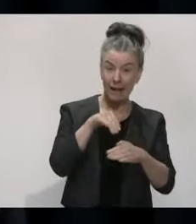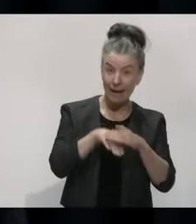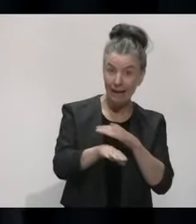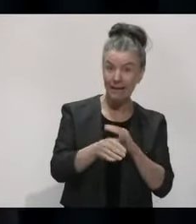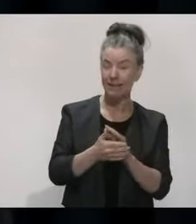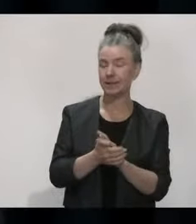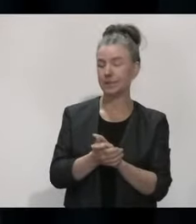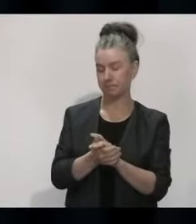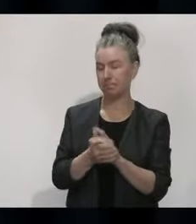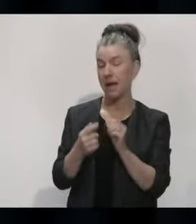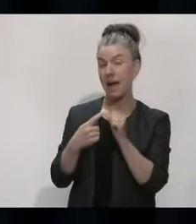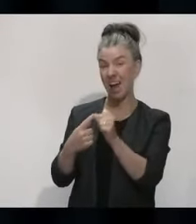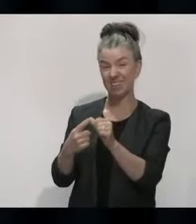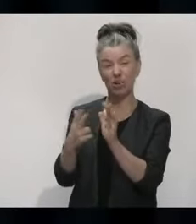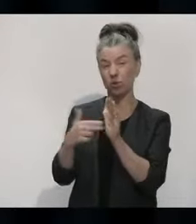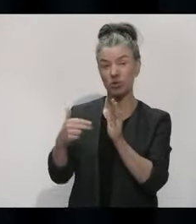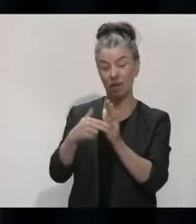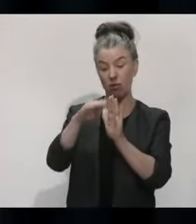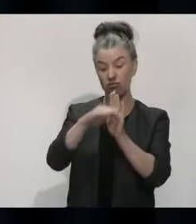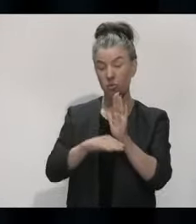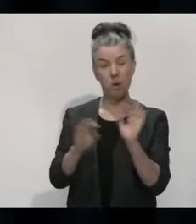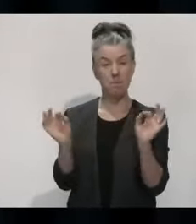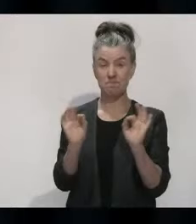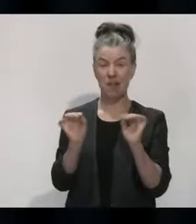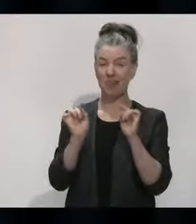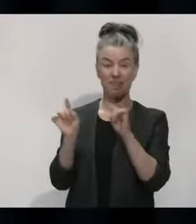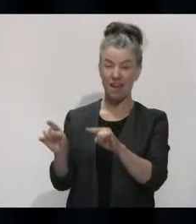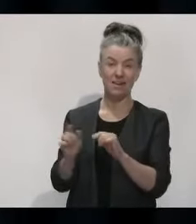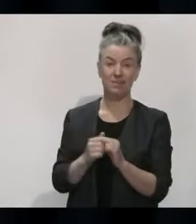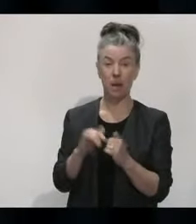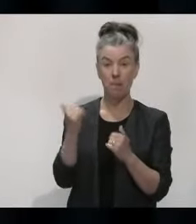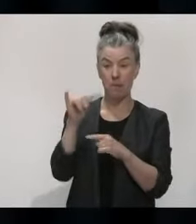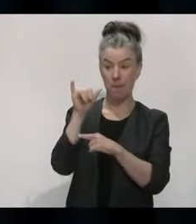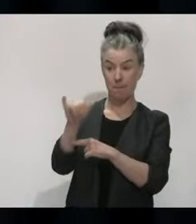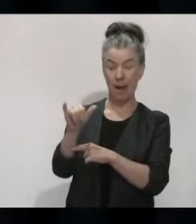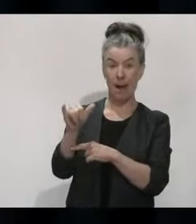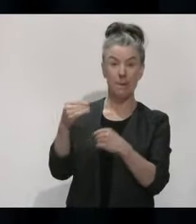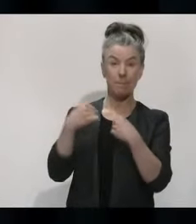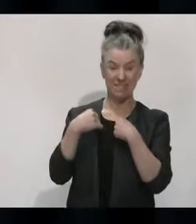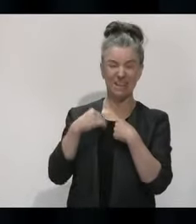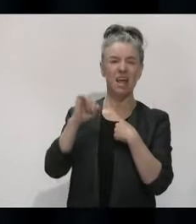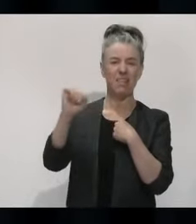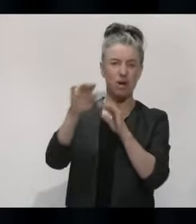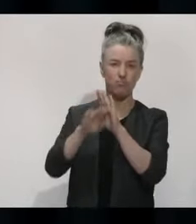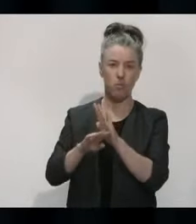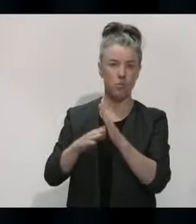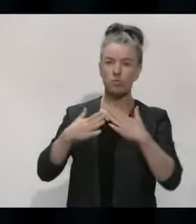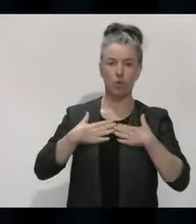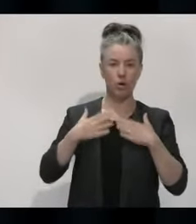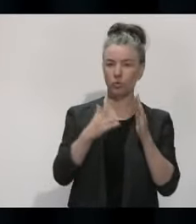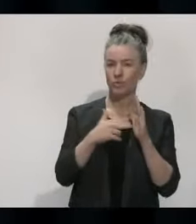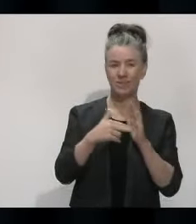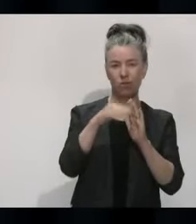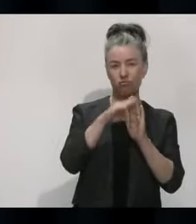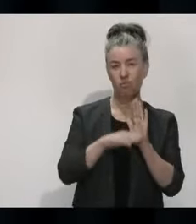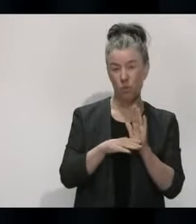requirement. That may well be a requirement of the airline. That's not a requirement in New Zealand.